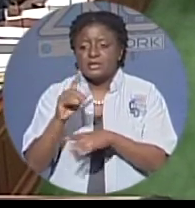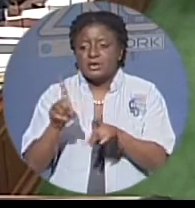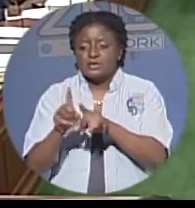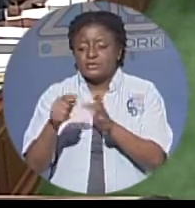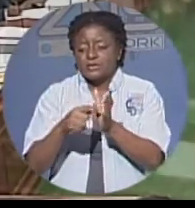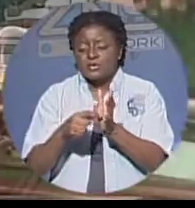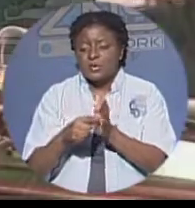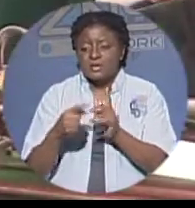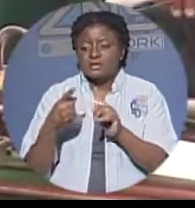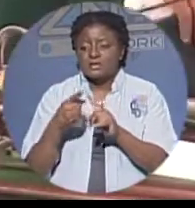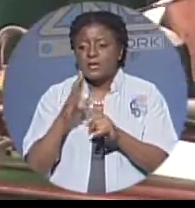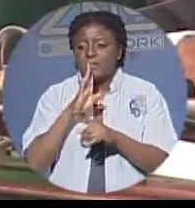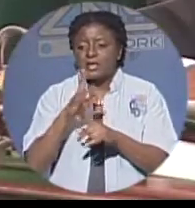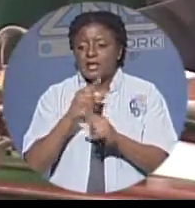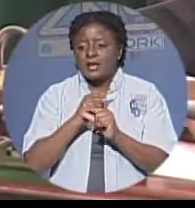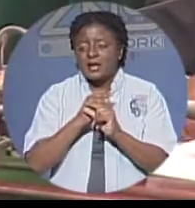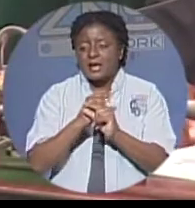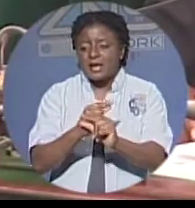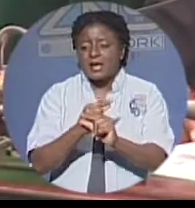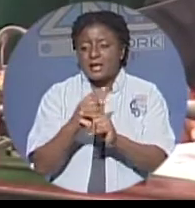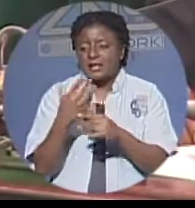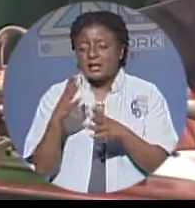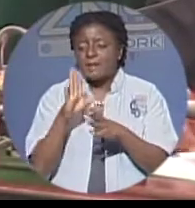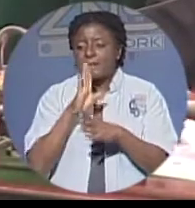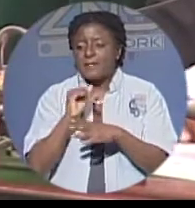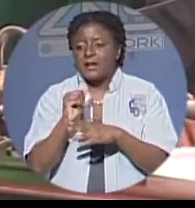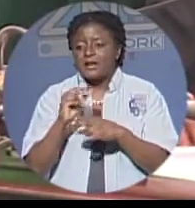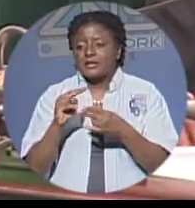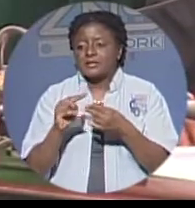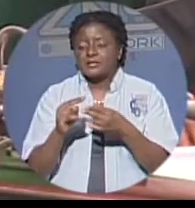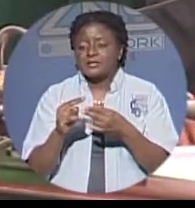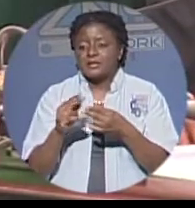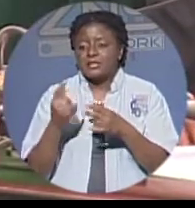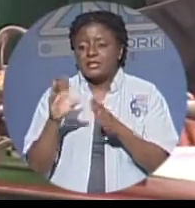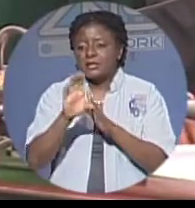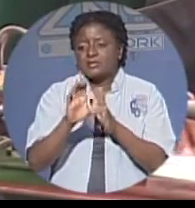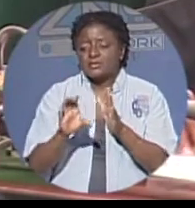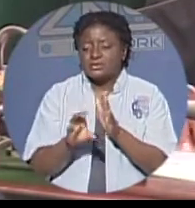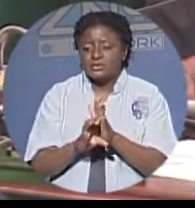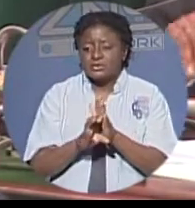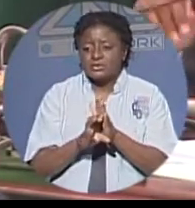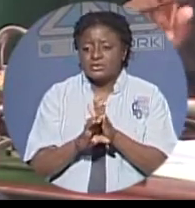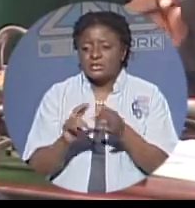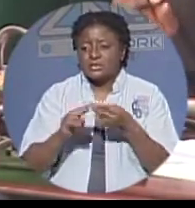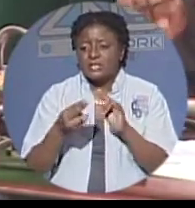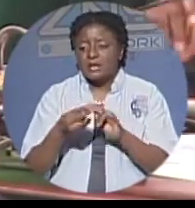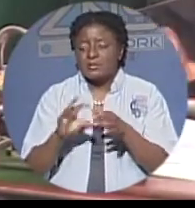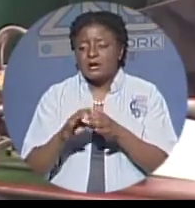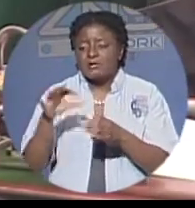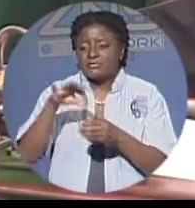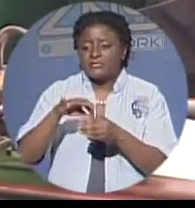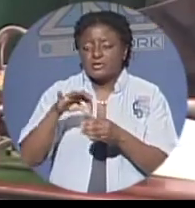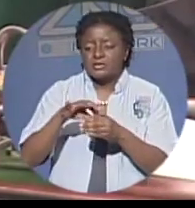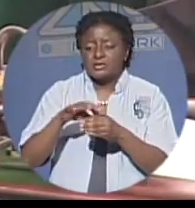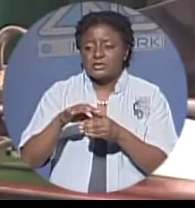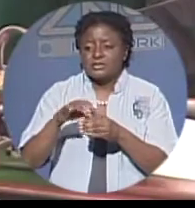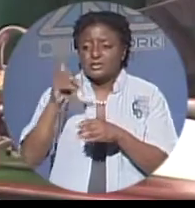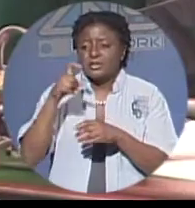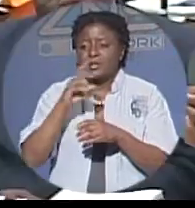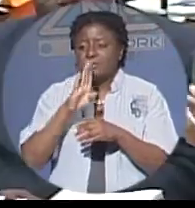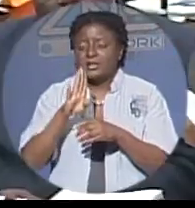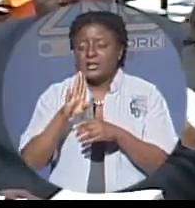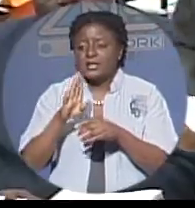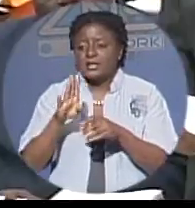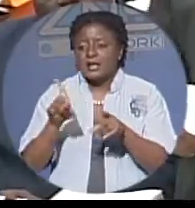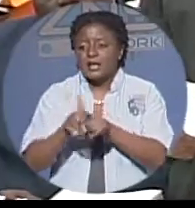consideration that the number of voters entitled to vote for each member of the house of assembly to be as much as possible the same